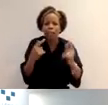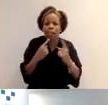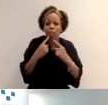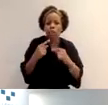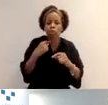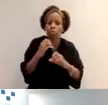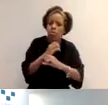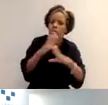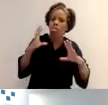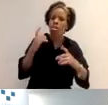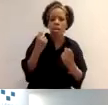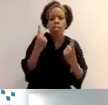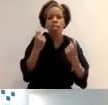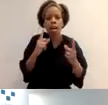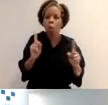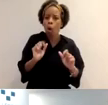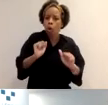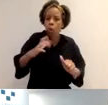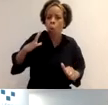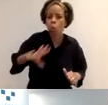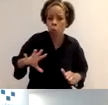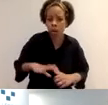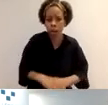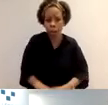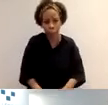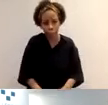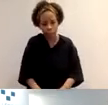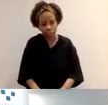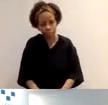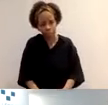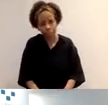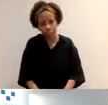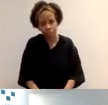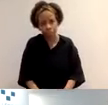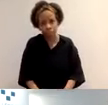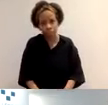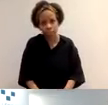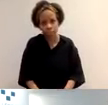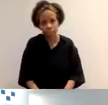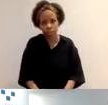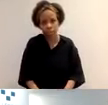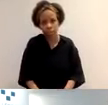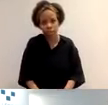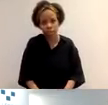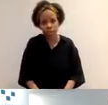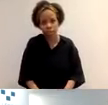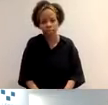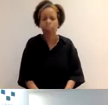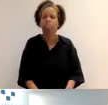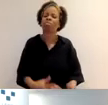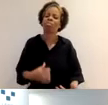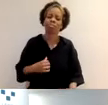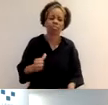bit easier to understand what's required from you. So just moving on, um, obviously, you know, we're very mindful of the